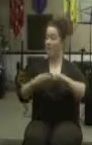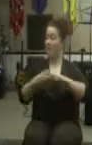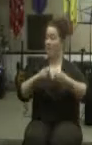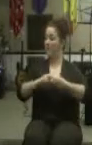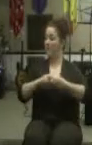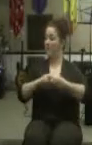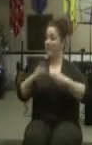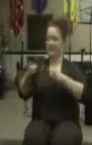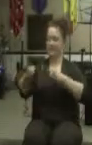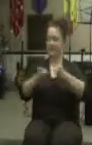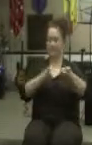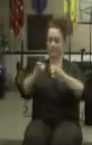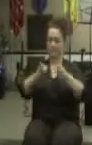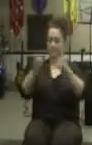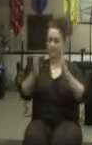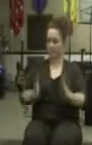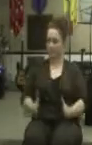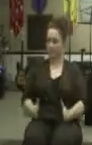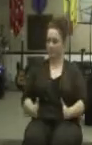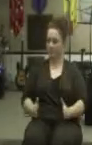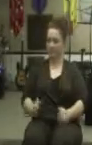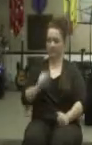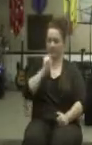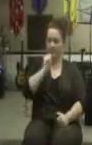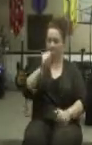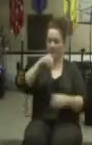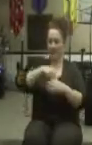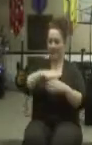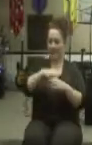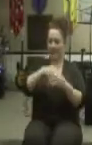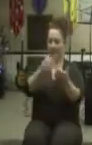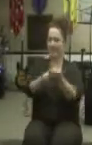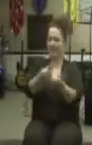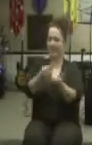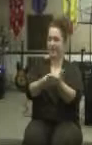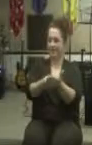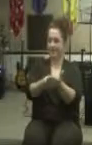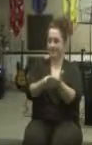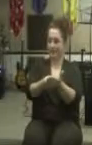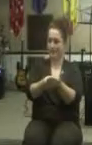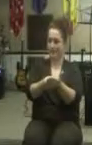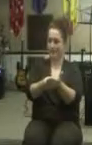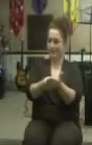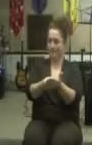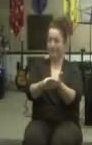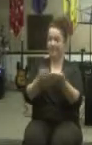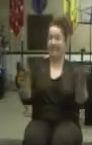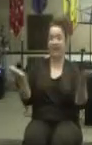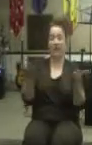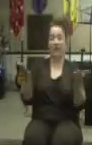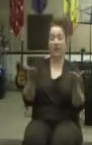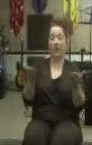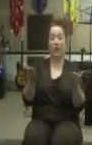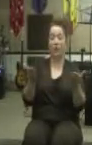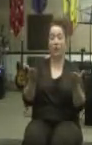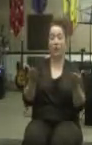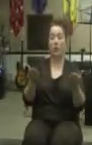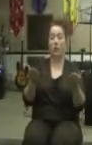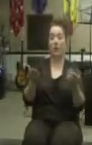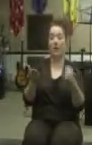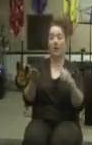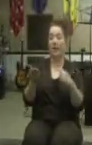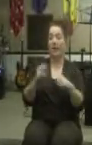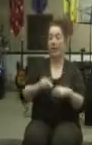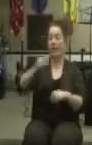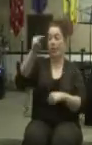So the problem is in the management. It is not in the finances. Here in North